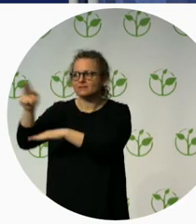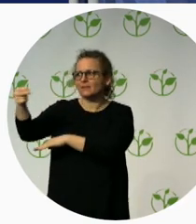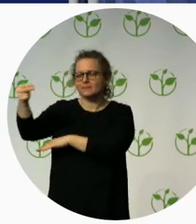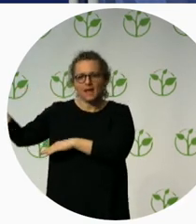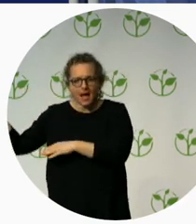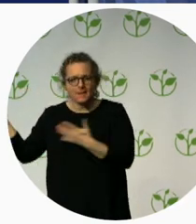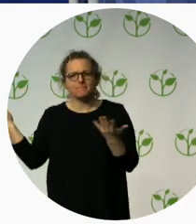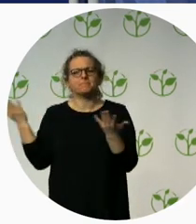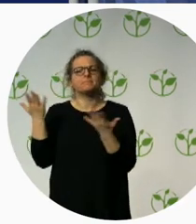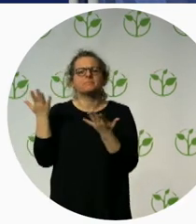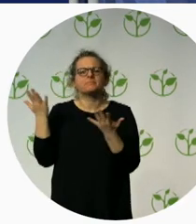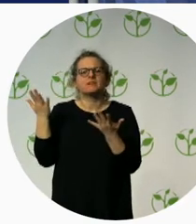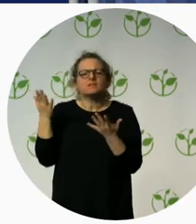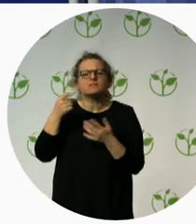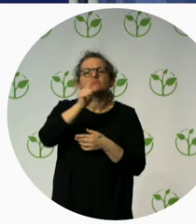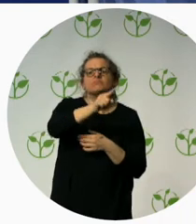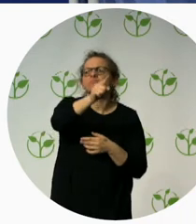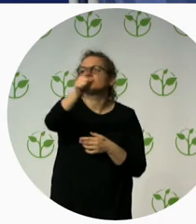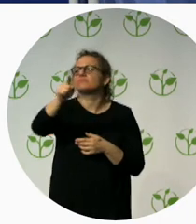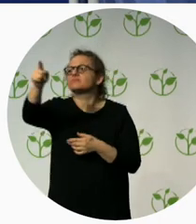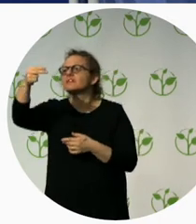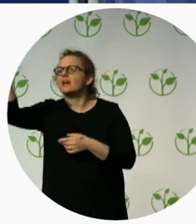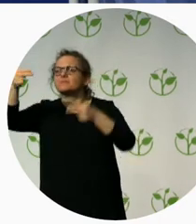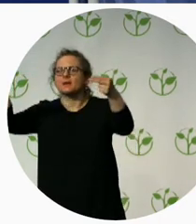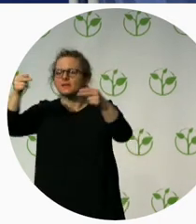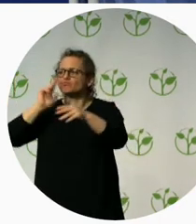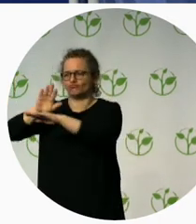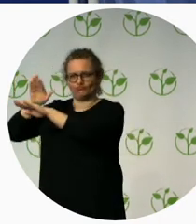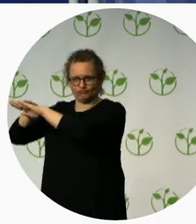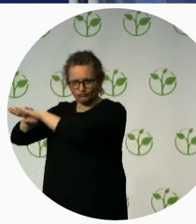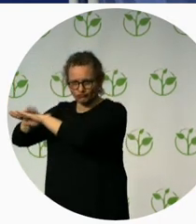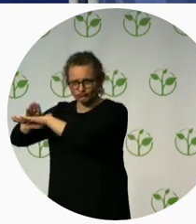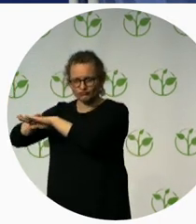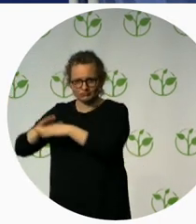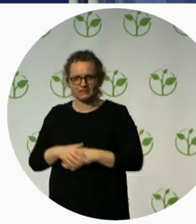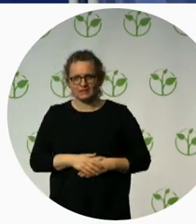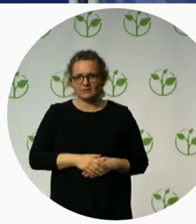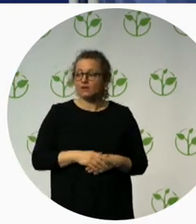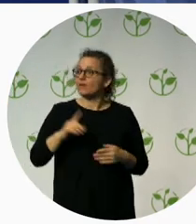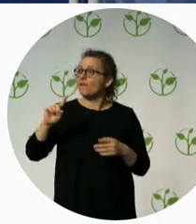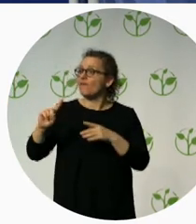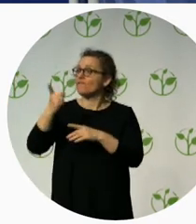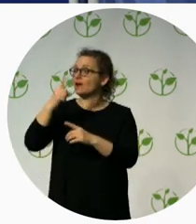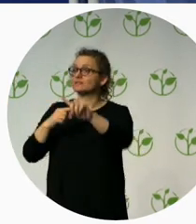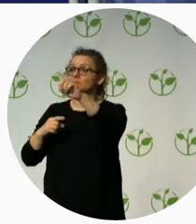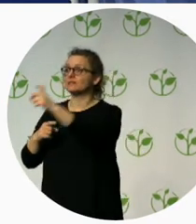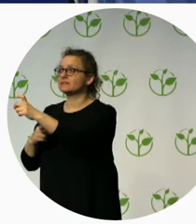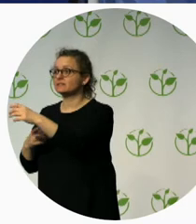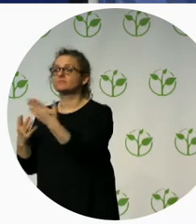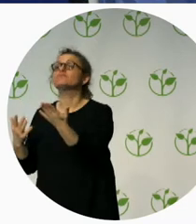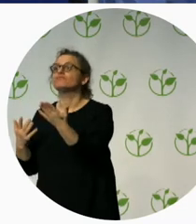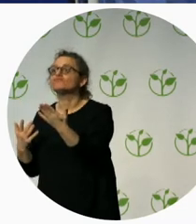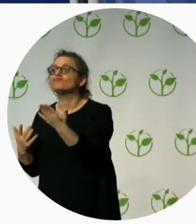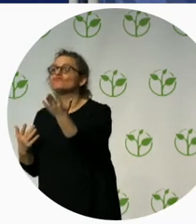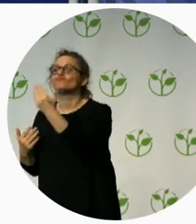directed to as well. Thank you. So, who's first? Do we have anyone to take the lead? I